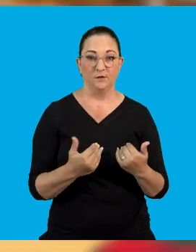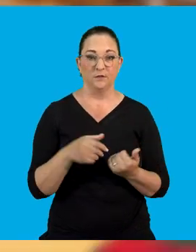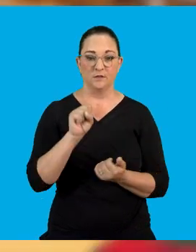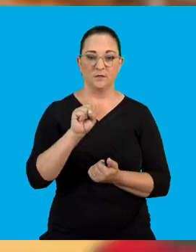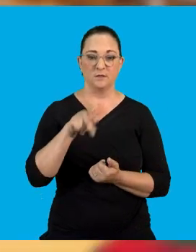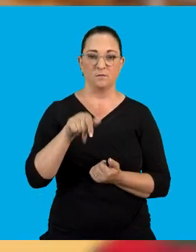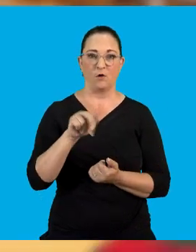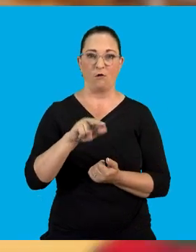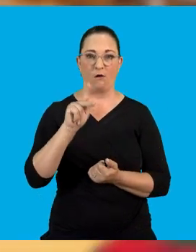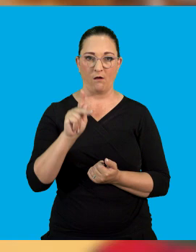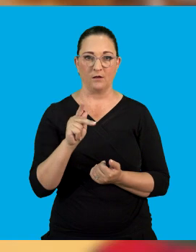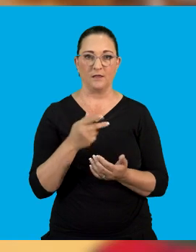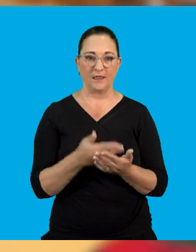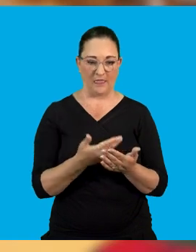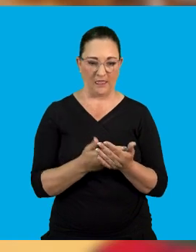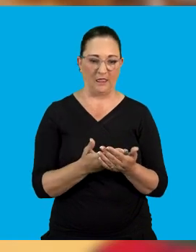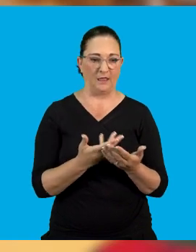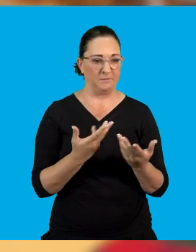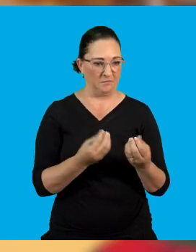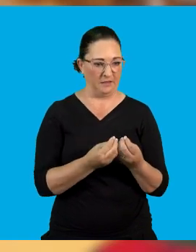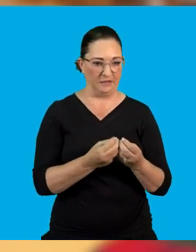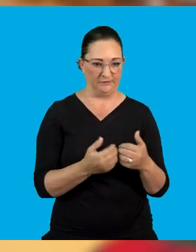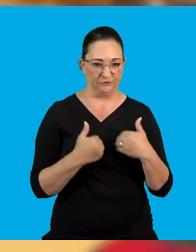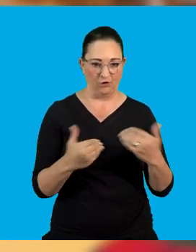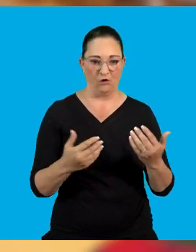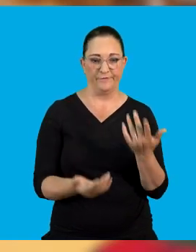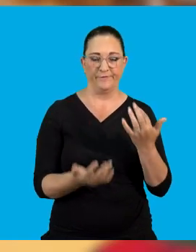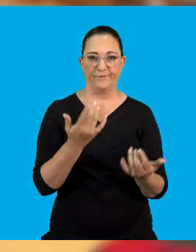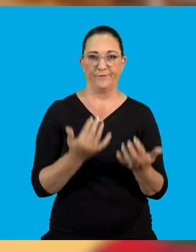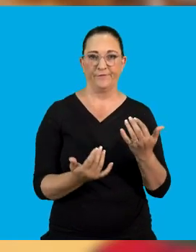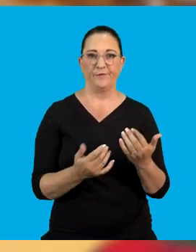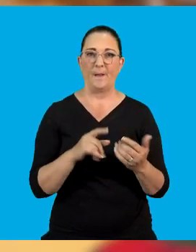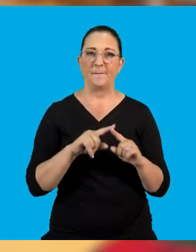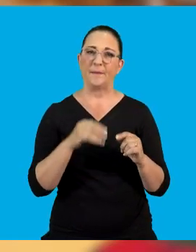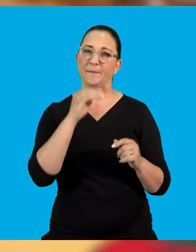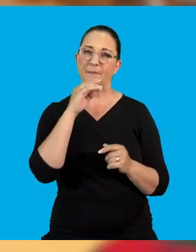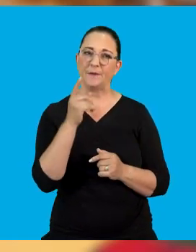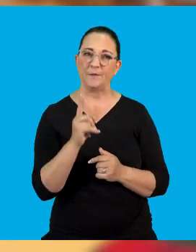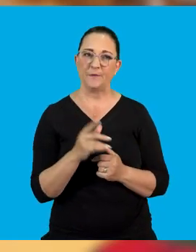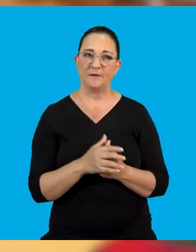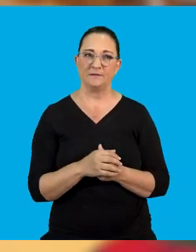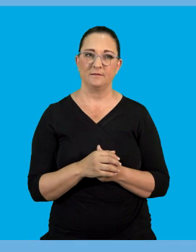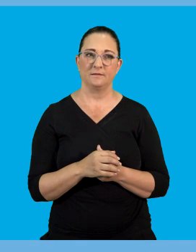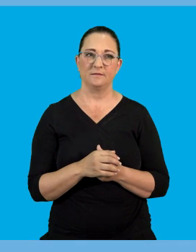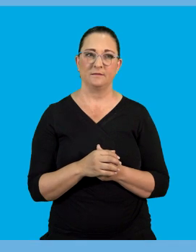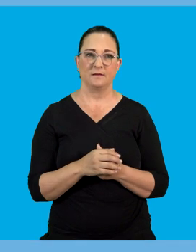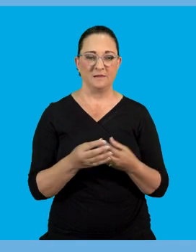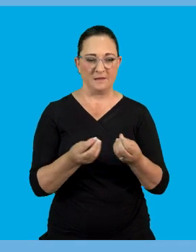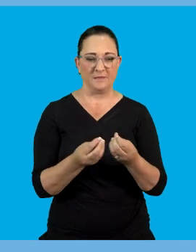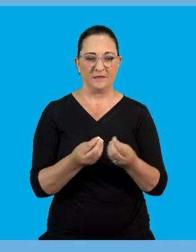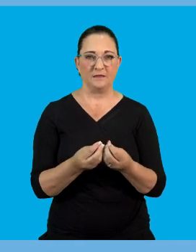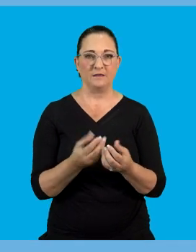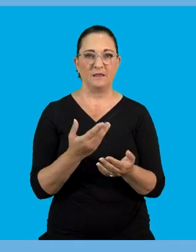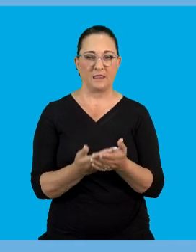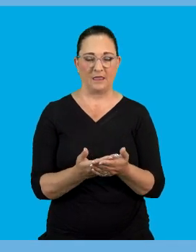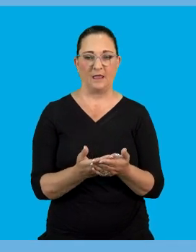that spark can can cause the flammable materials to be to ignite. Now what we mean by flammable materials now those are materials